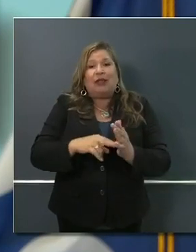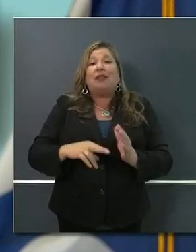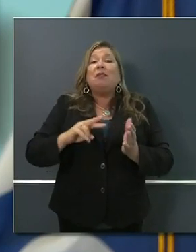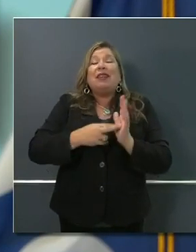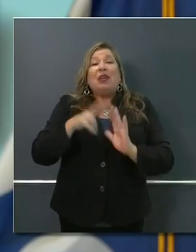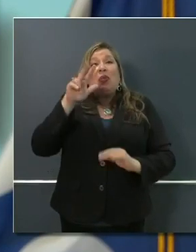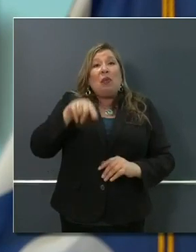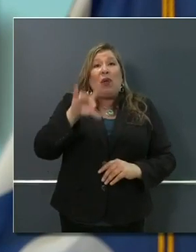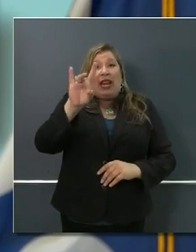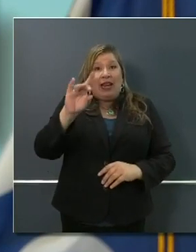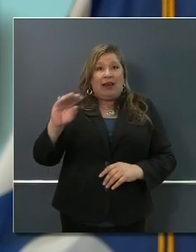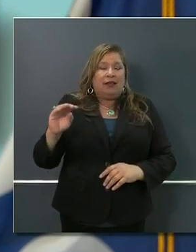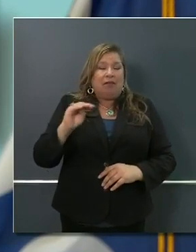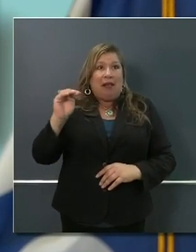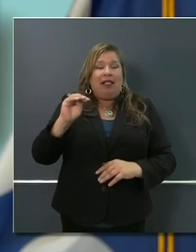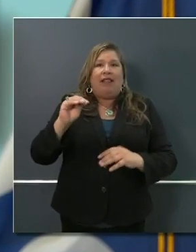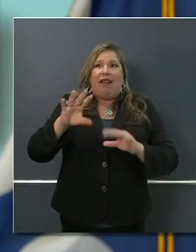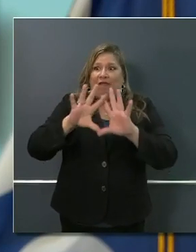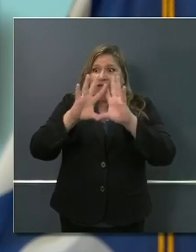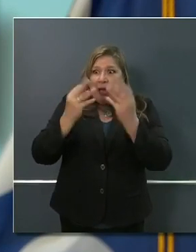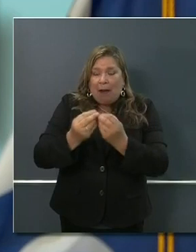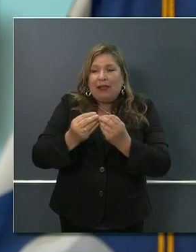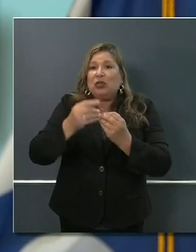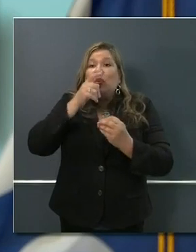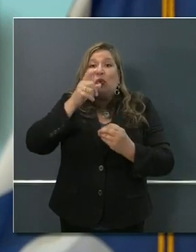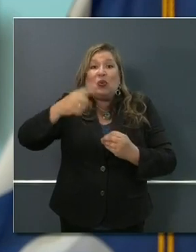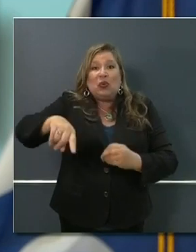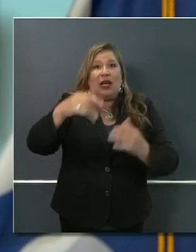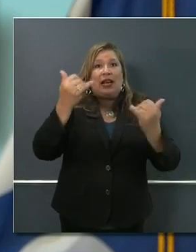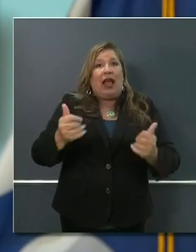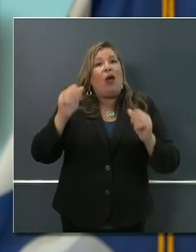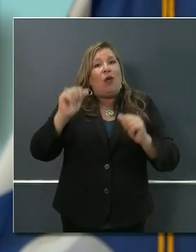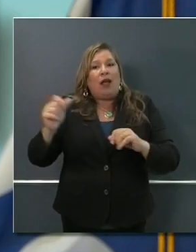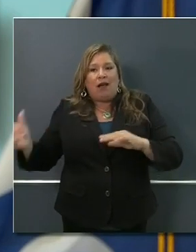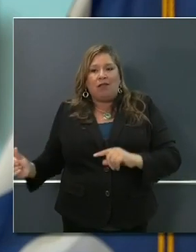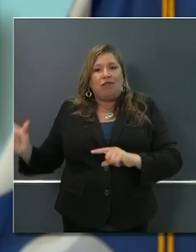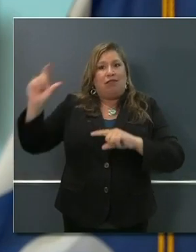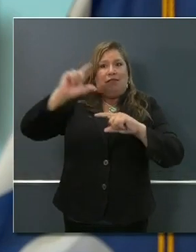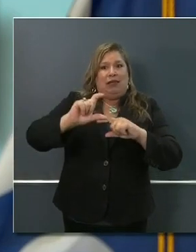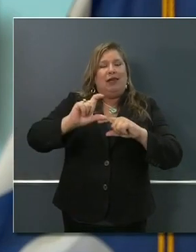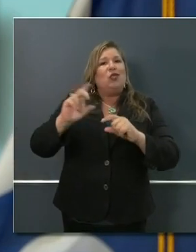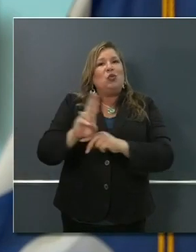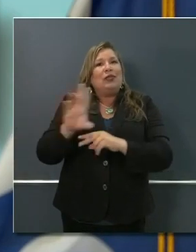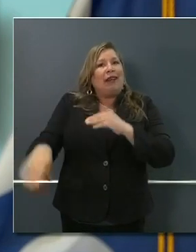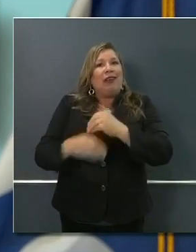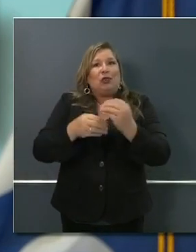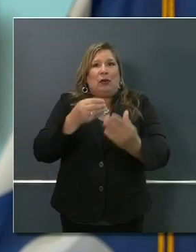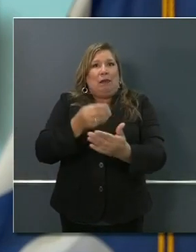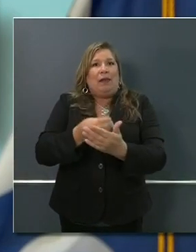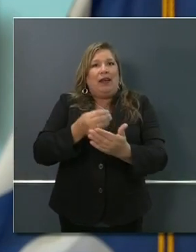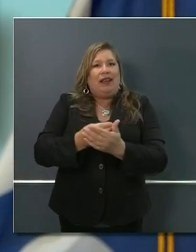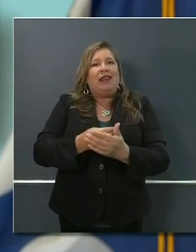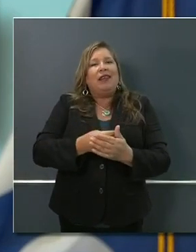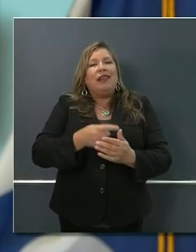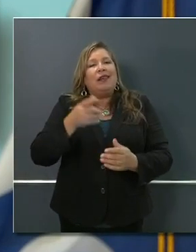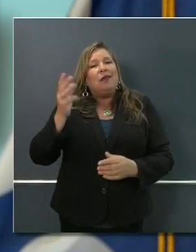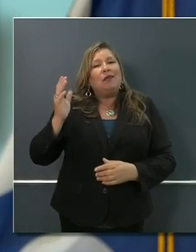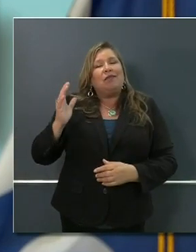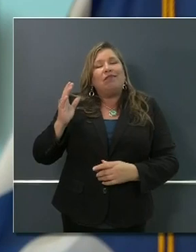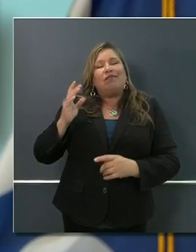universe of possible to begin to utilize those dollars from that CARES Act